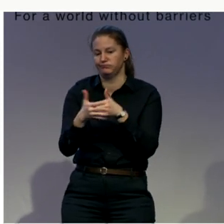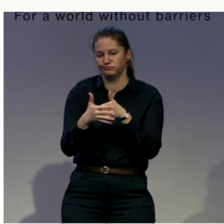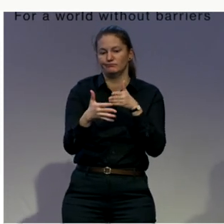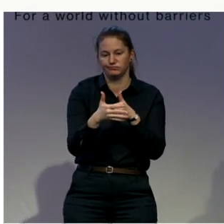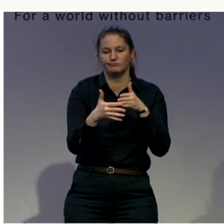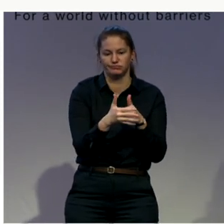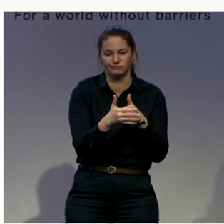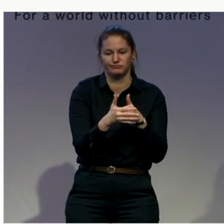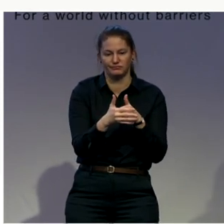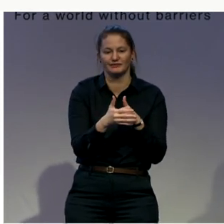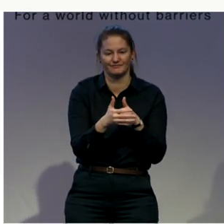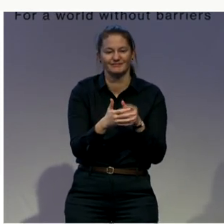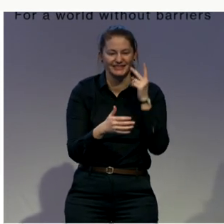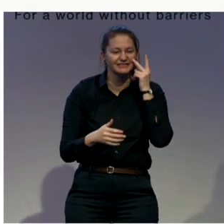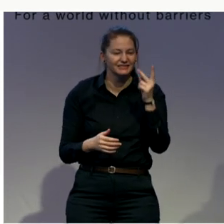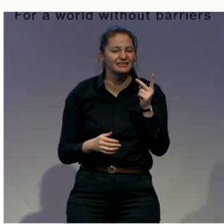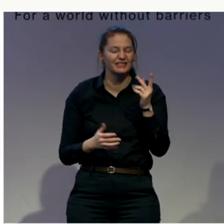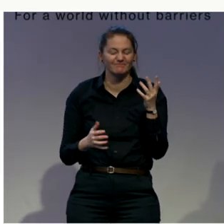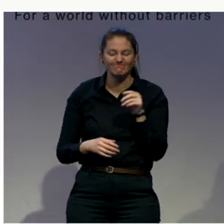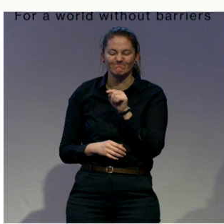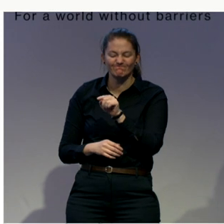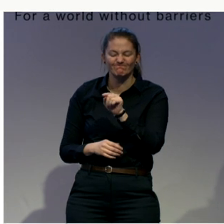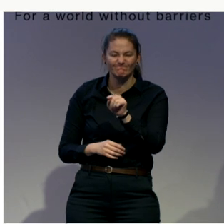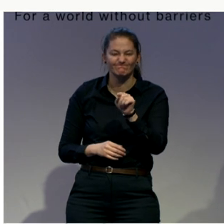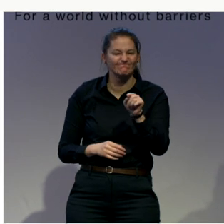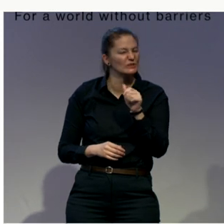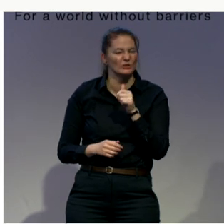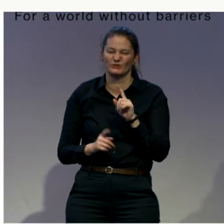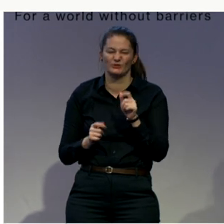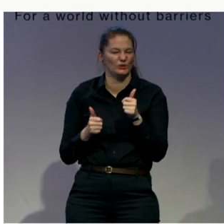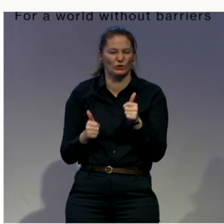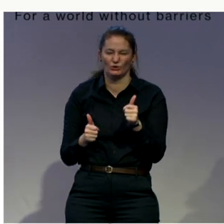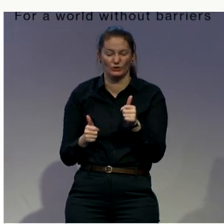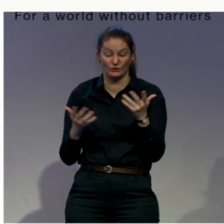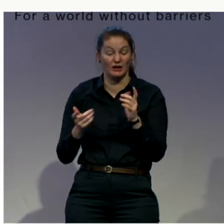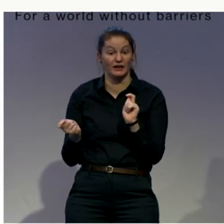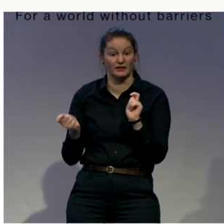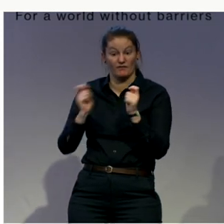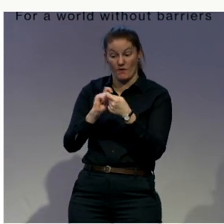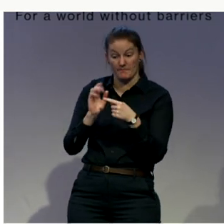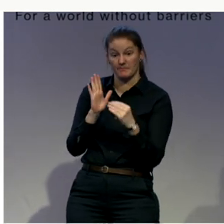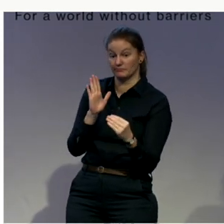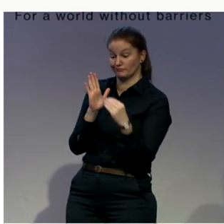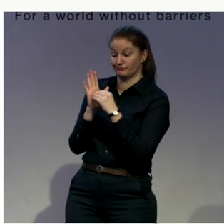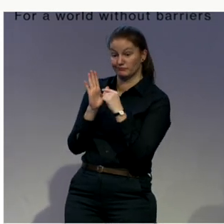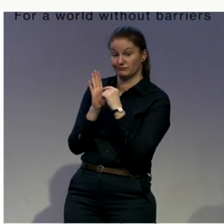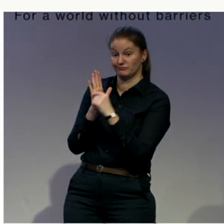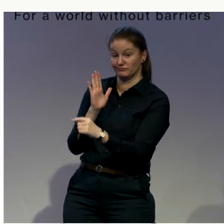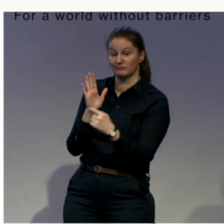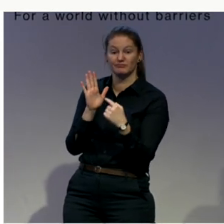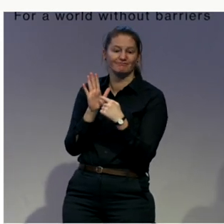this. The reform established, for example, that in order to determine pretrial detention,